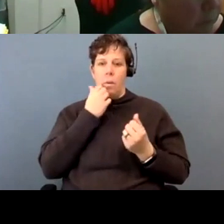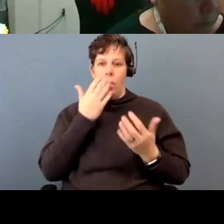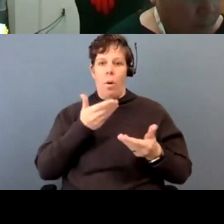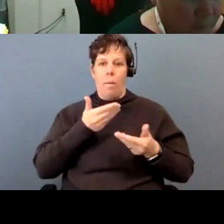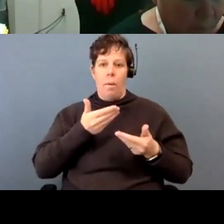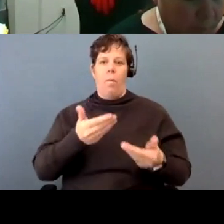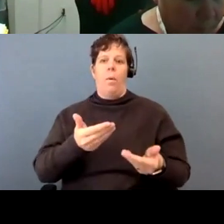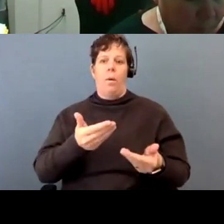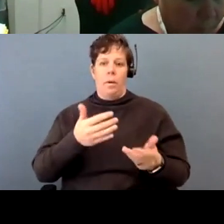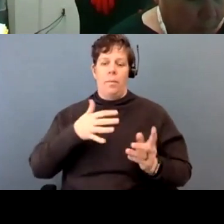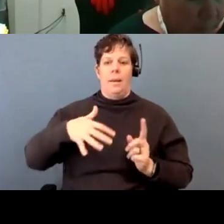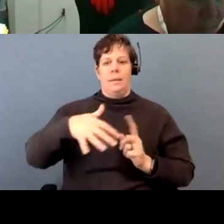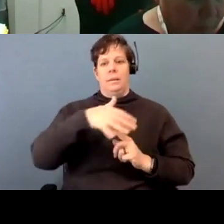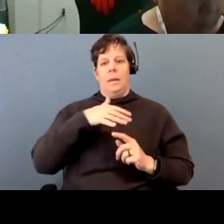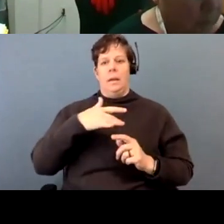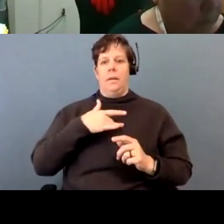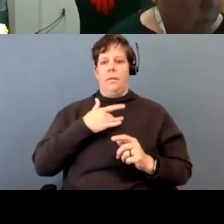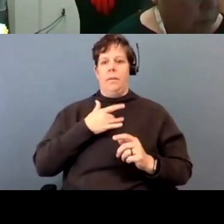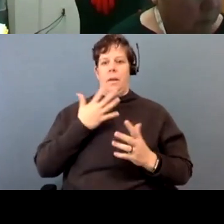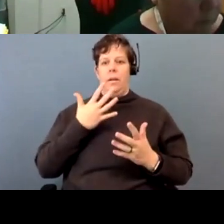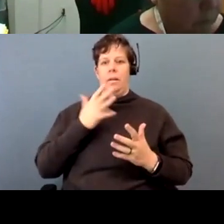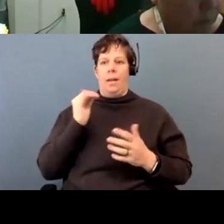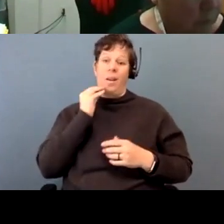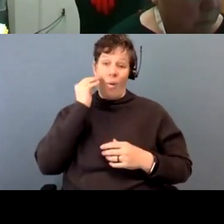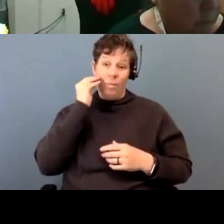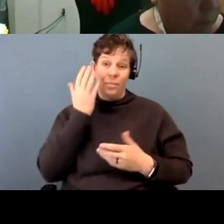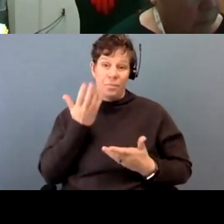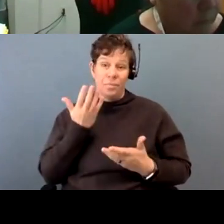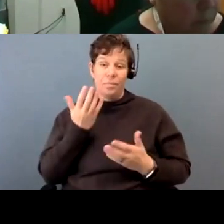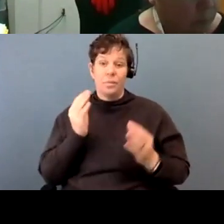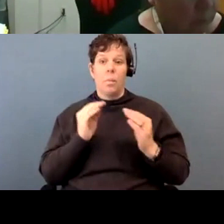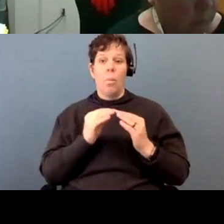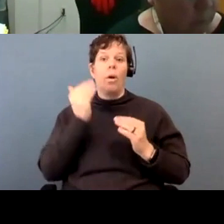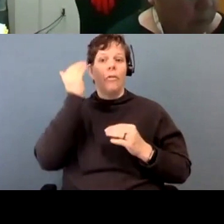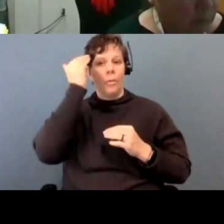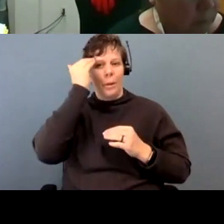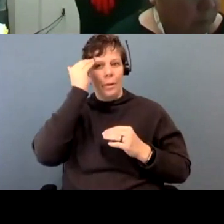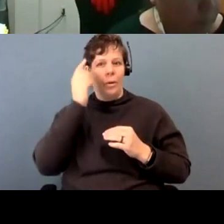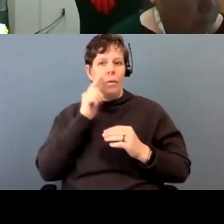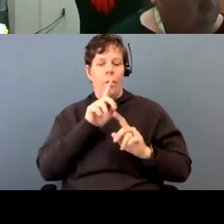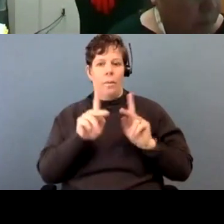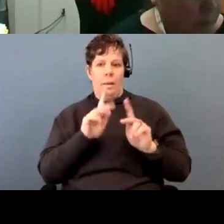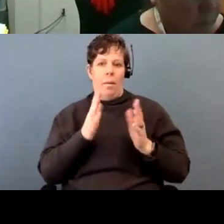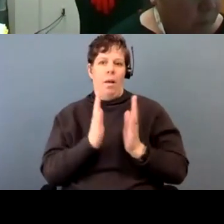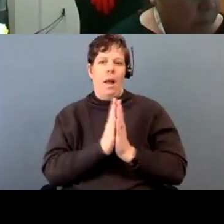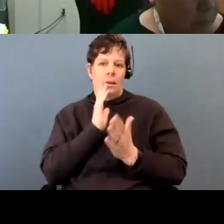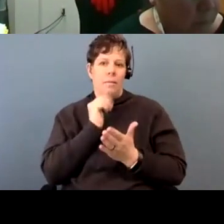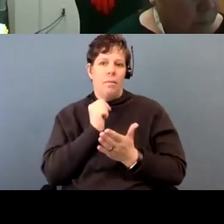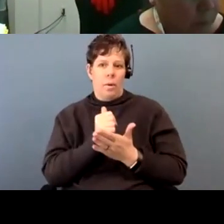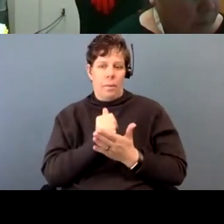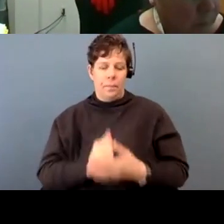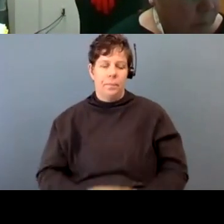and your spaces are feel like home or feel familiar. Uh, there's also,